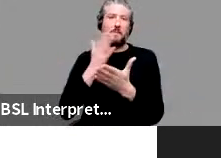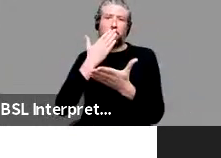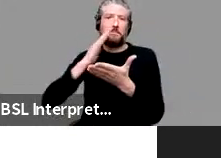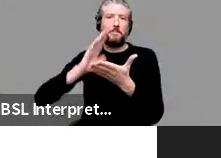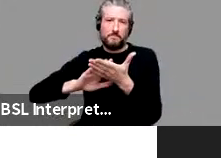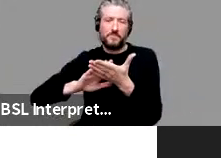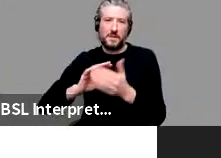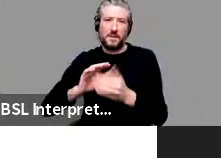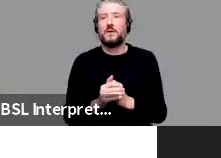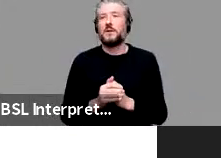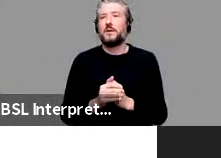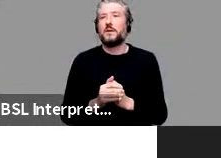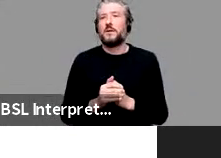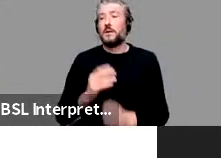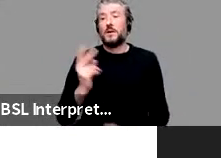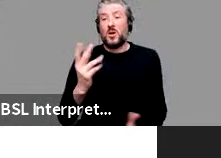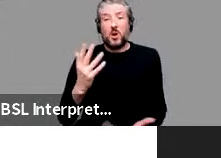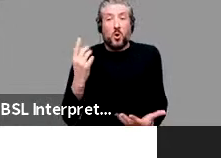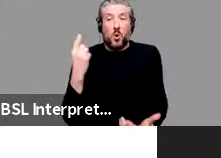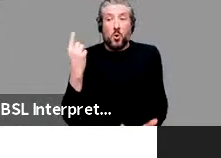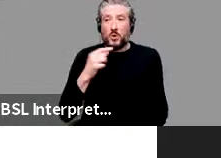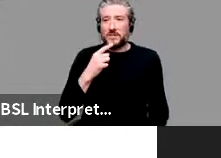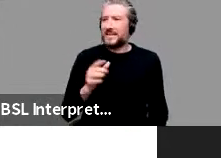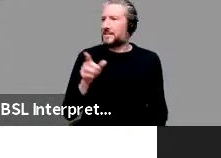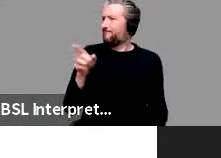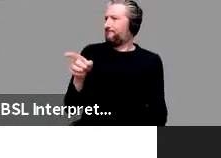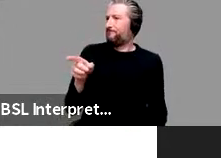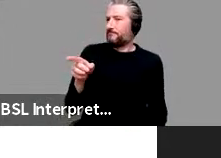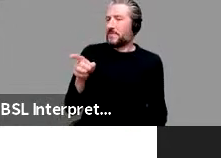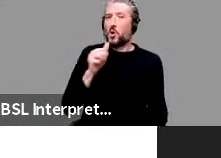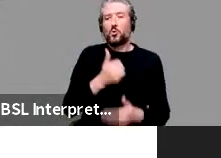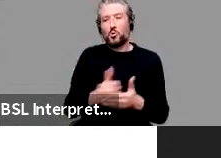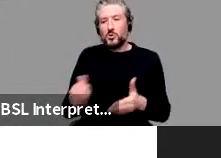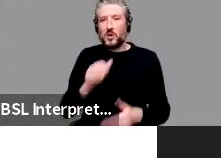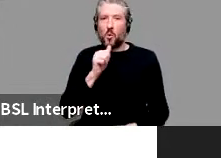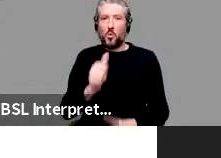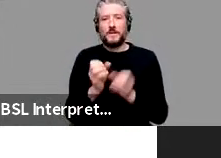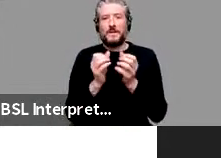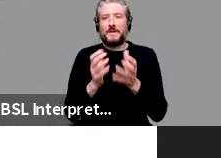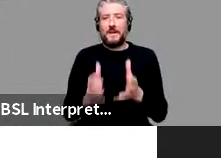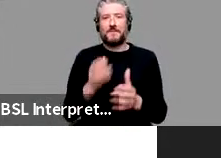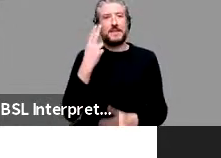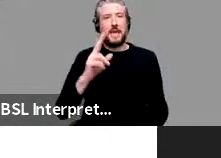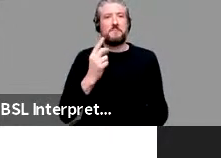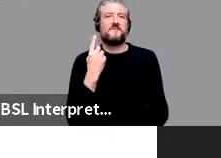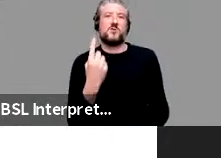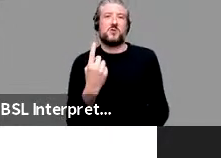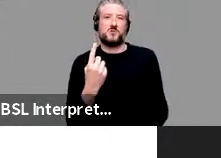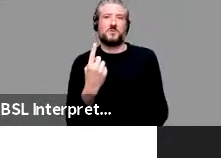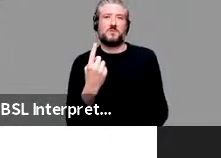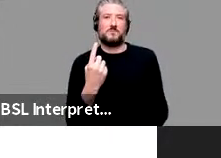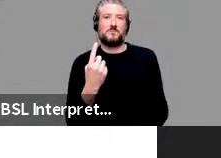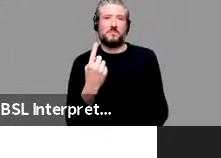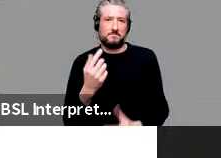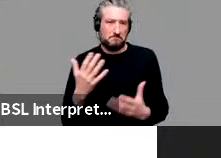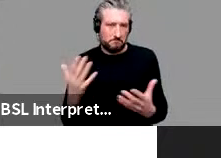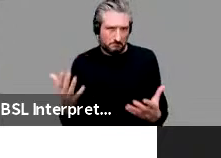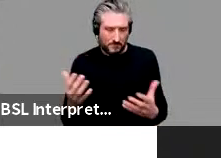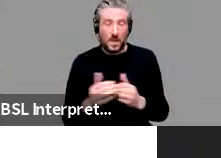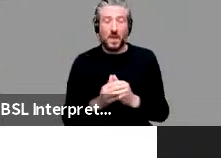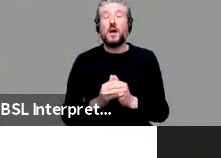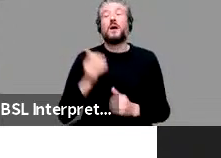was described that way was tended to be named first. But in the 1800, it was a very